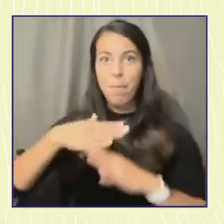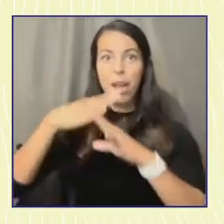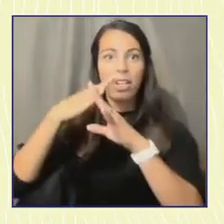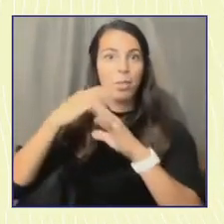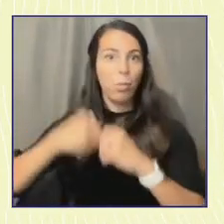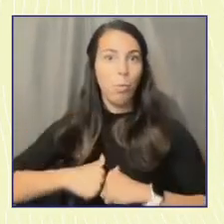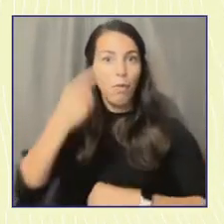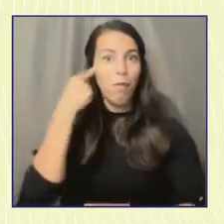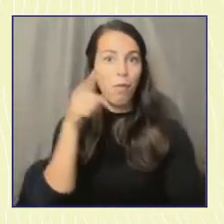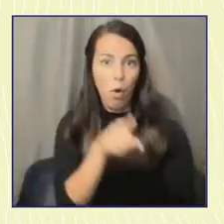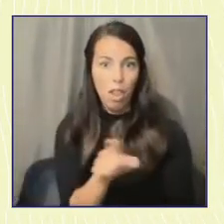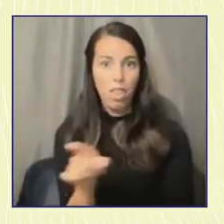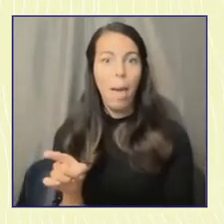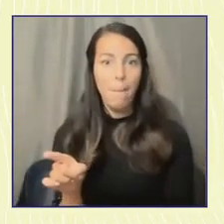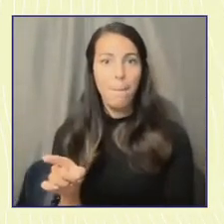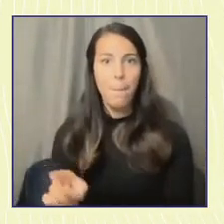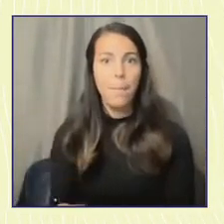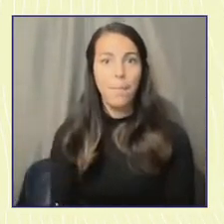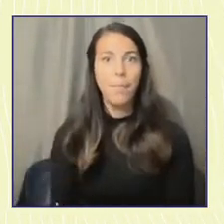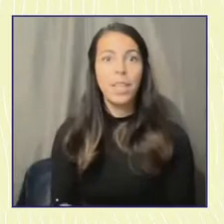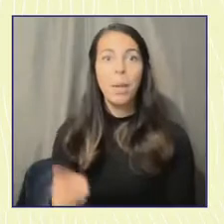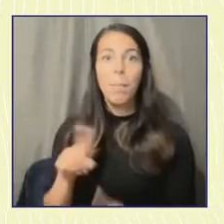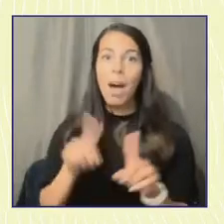but they're ready.